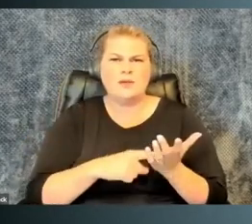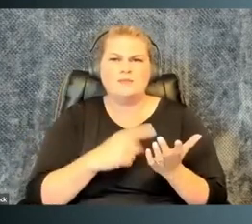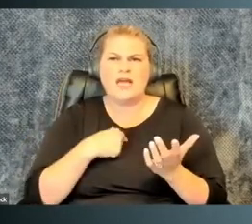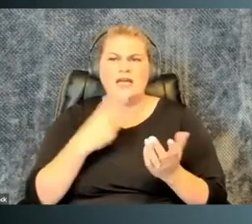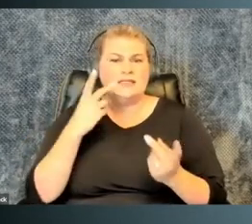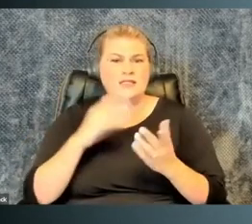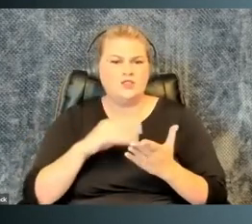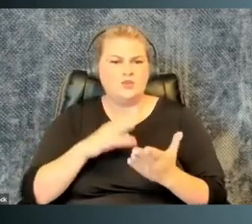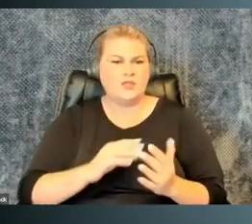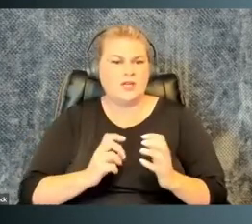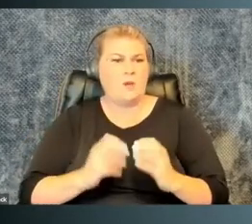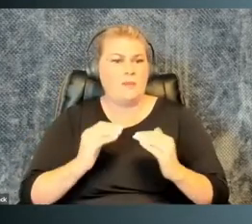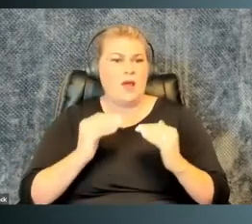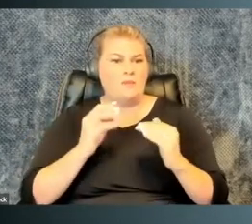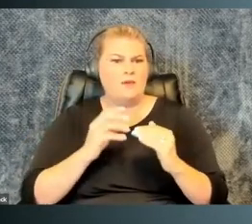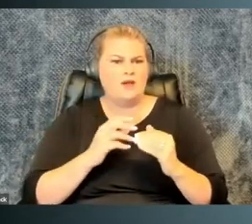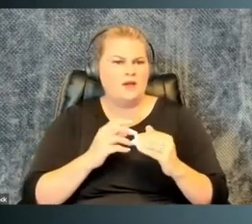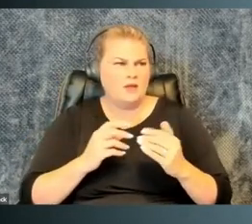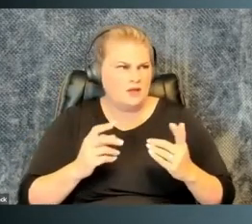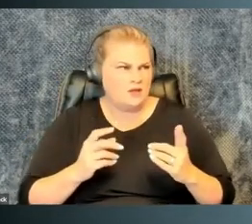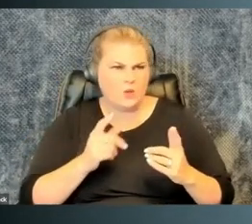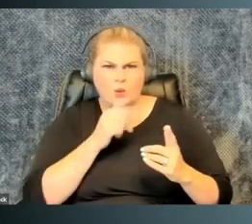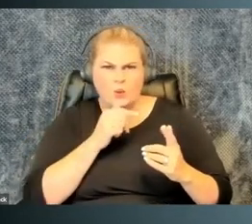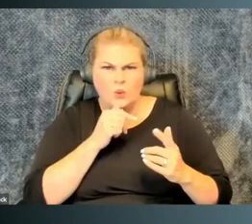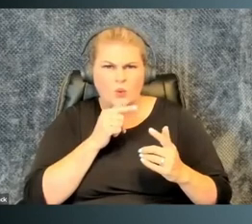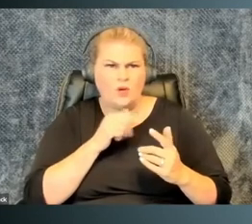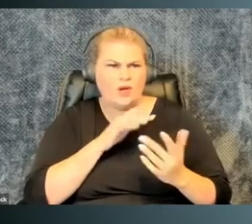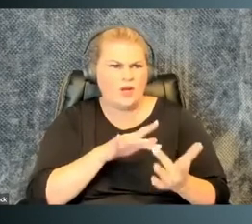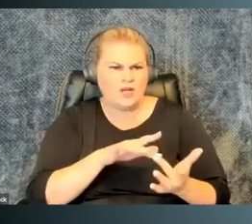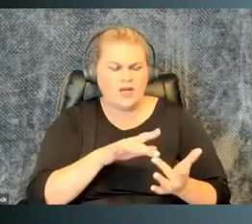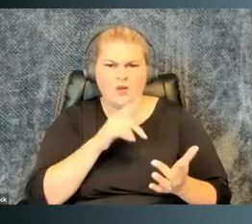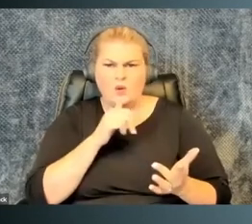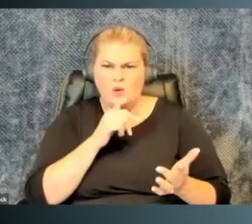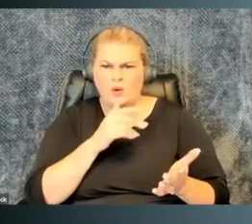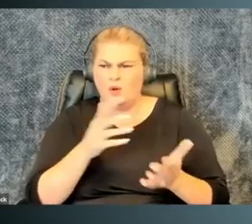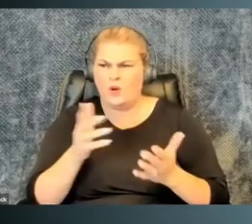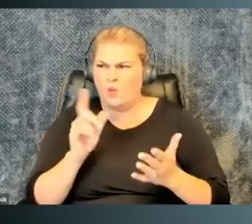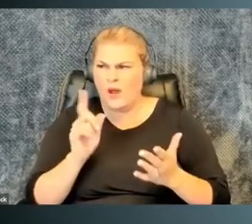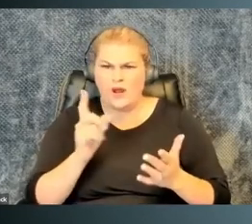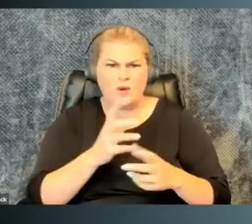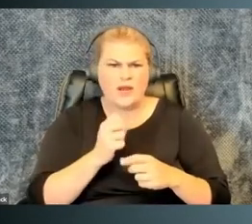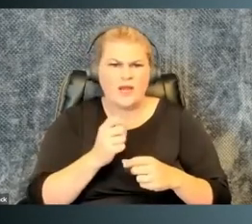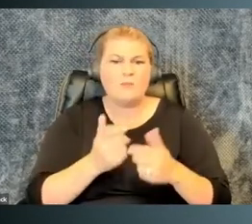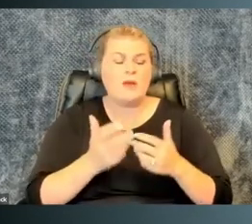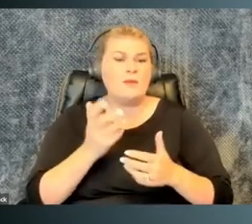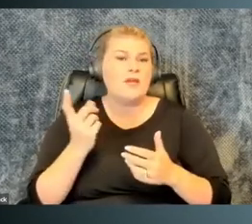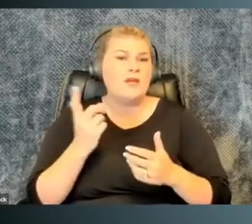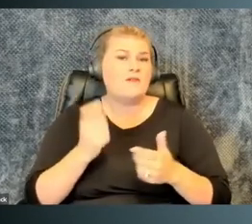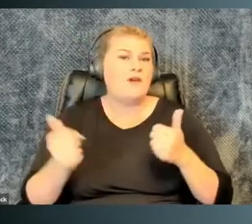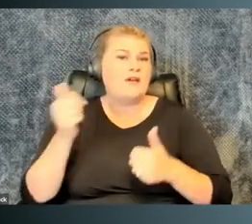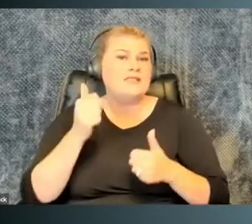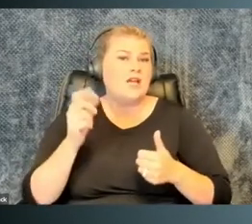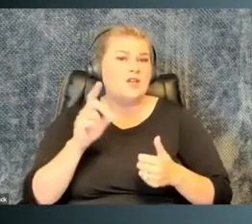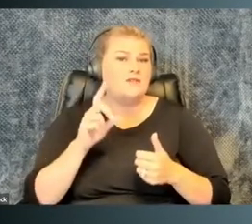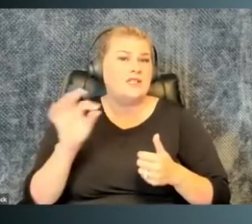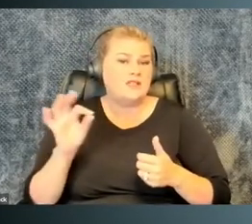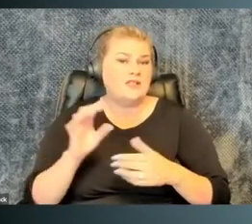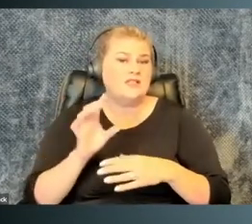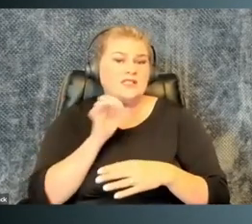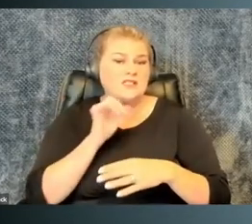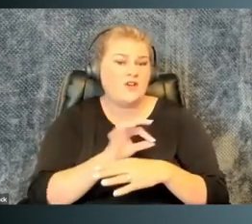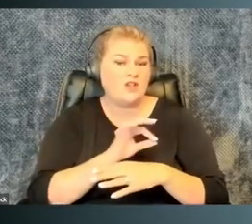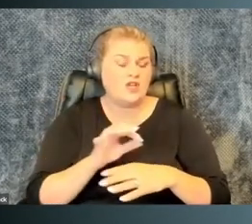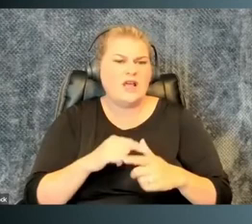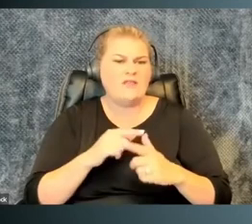often find that this is where students who are coming up in the sciences struggle, particularly students with disabilities who may have executive dysfunction,